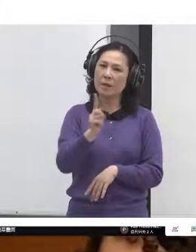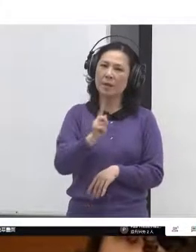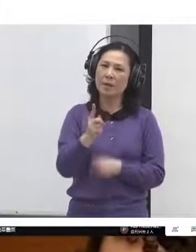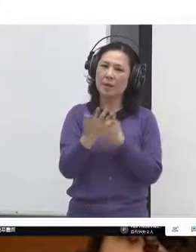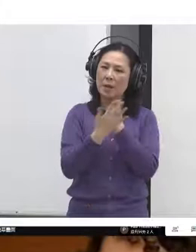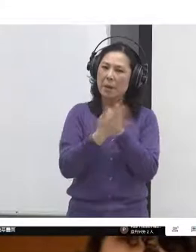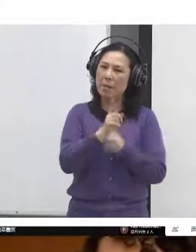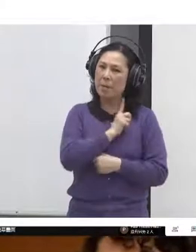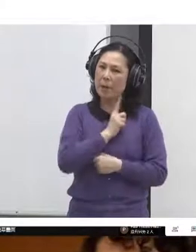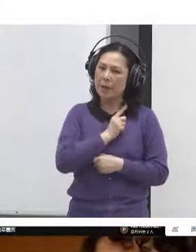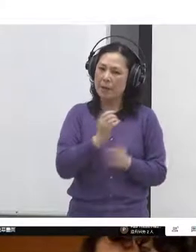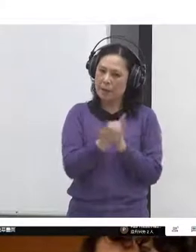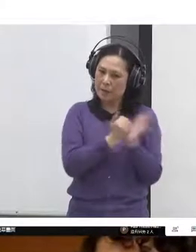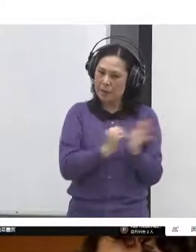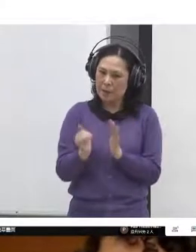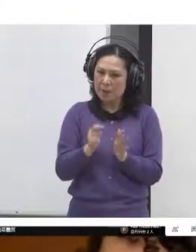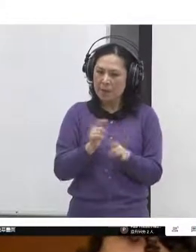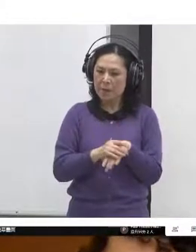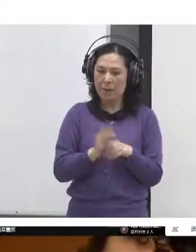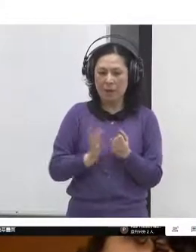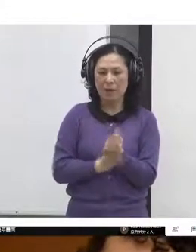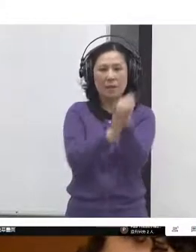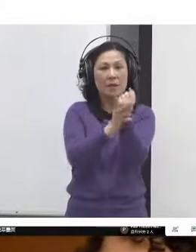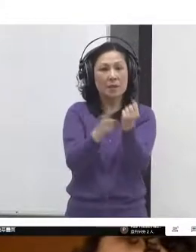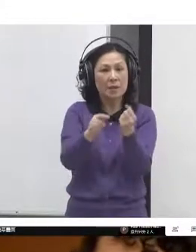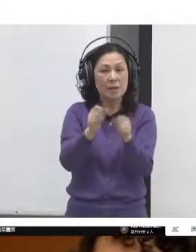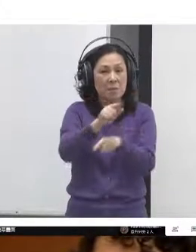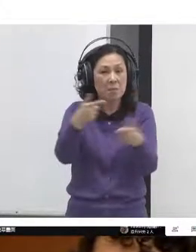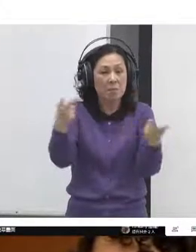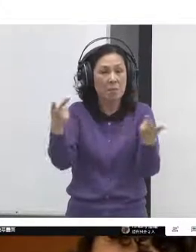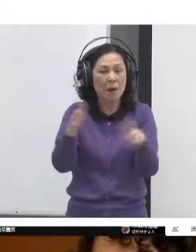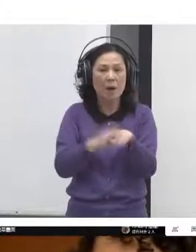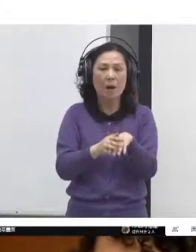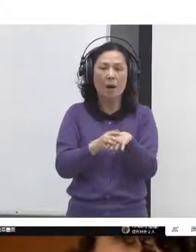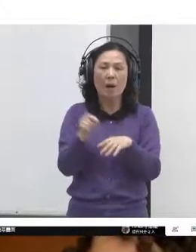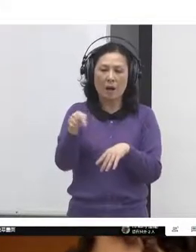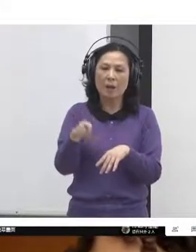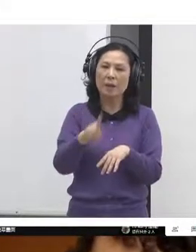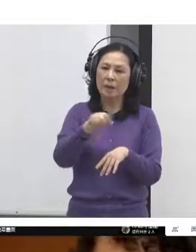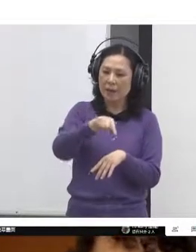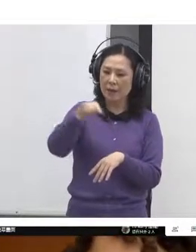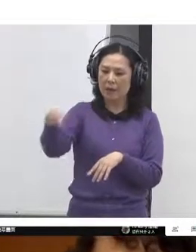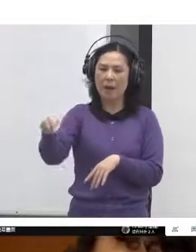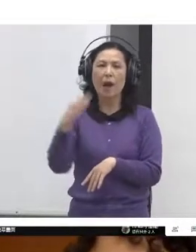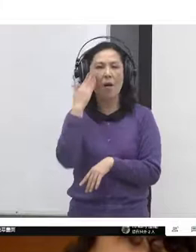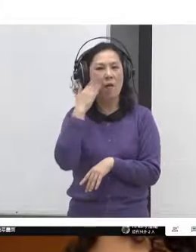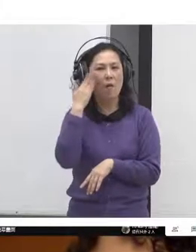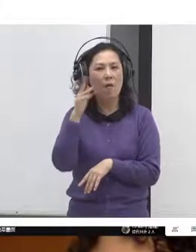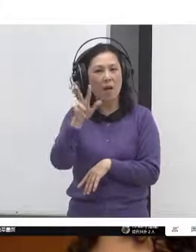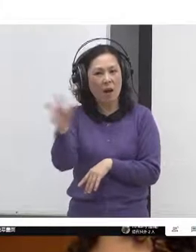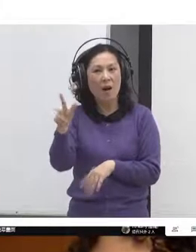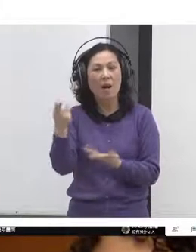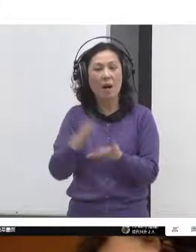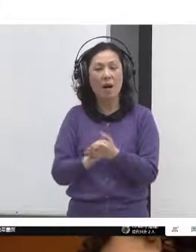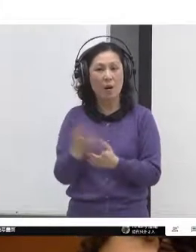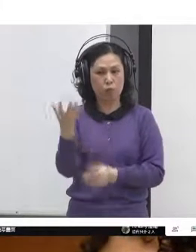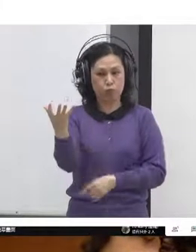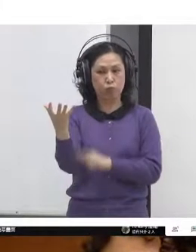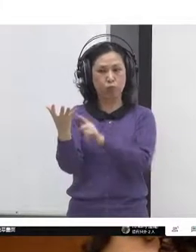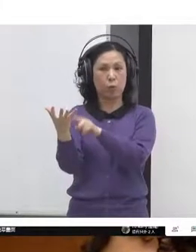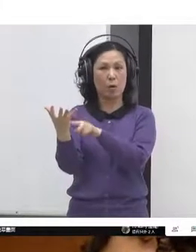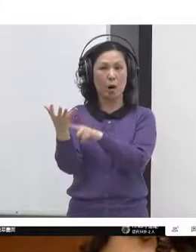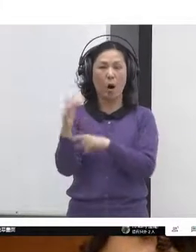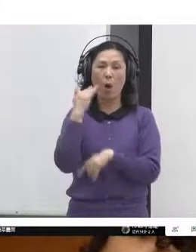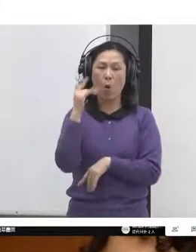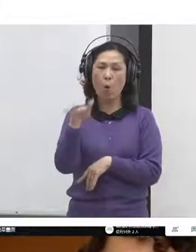So that in the pink zone, a large number of people can help intervene if anything goes wrong. And then in the